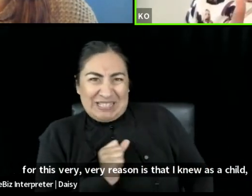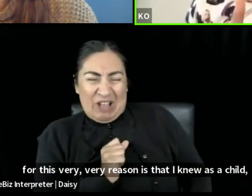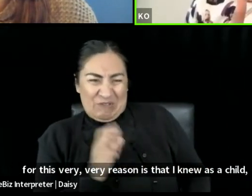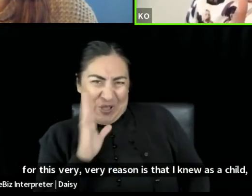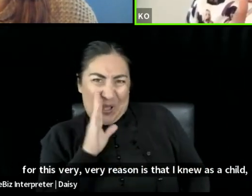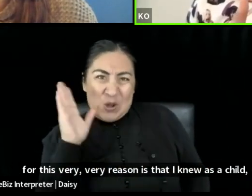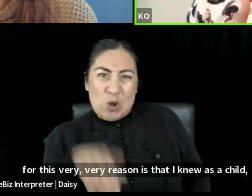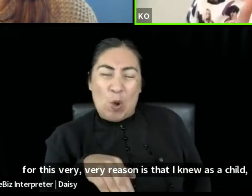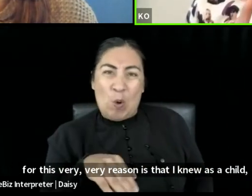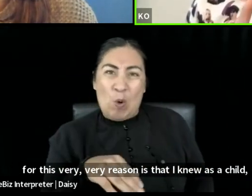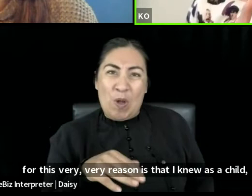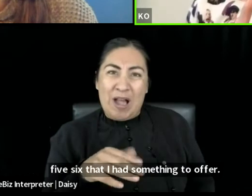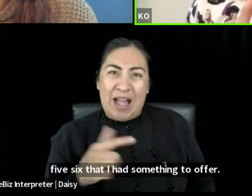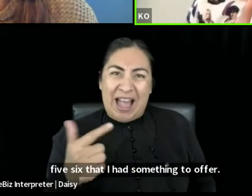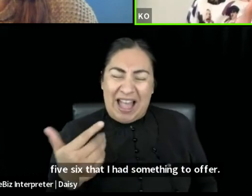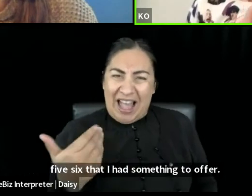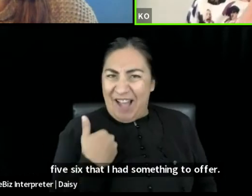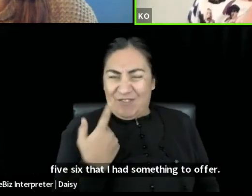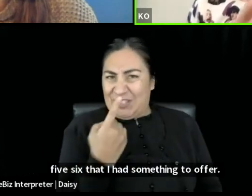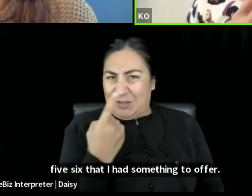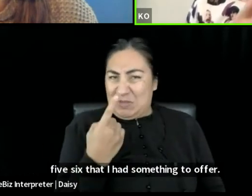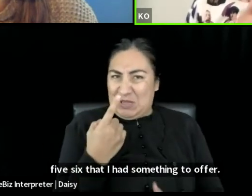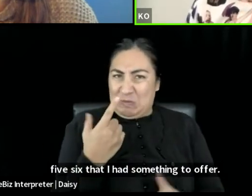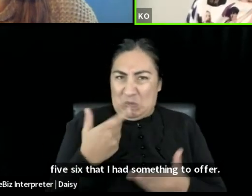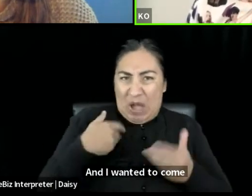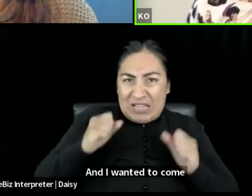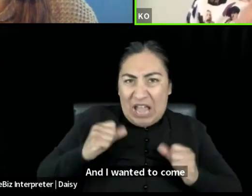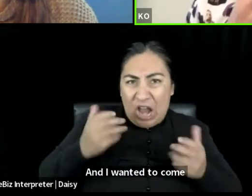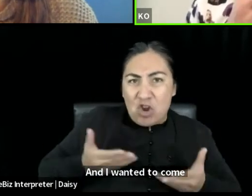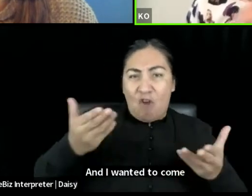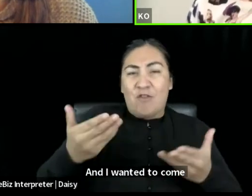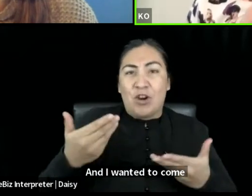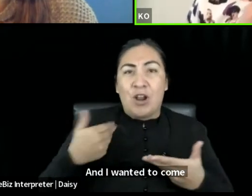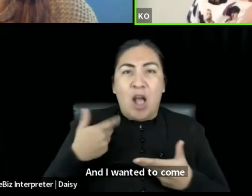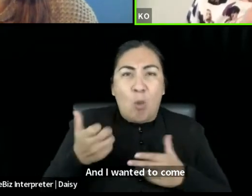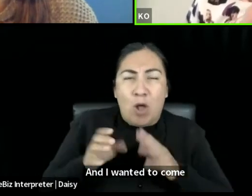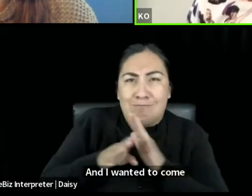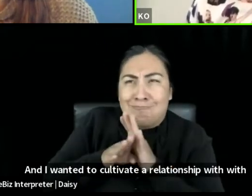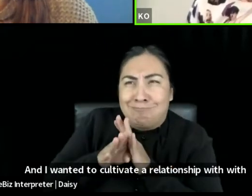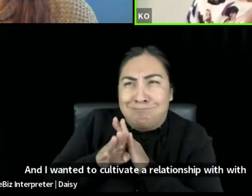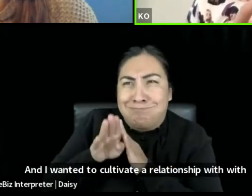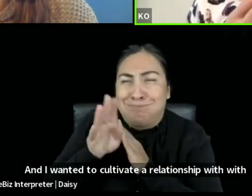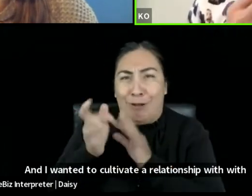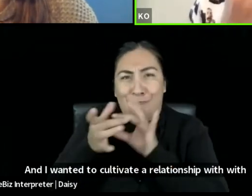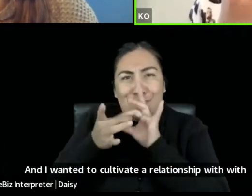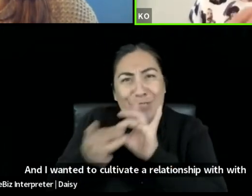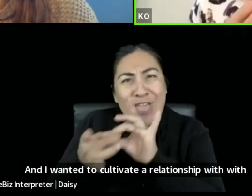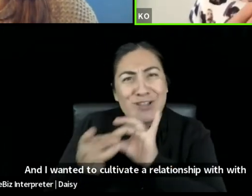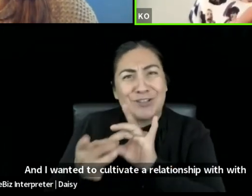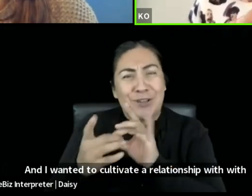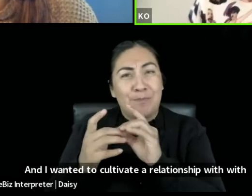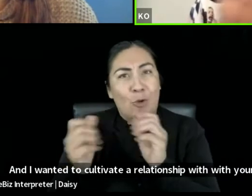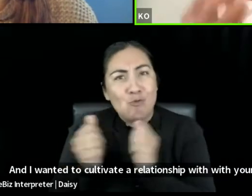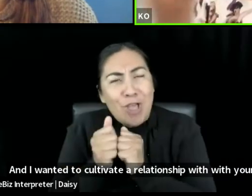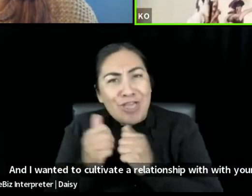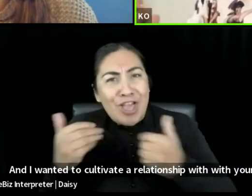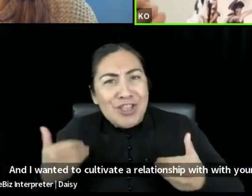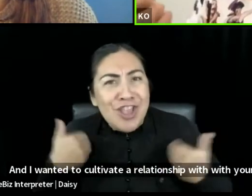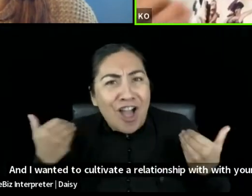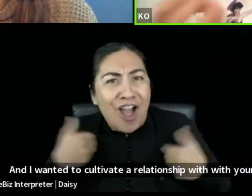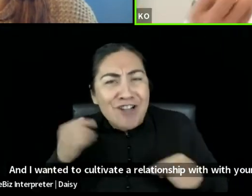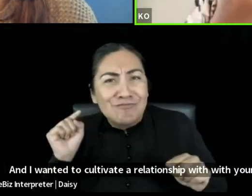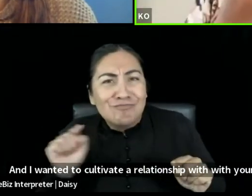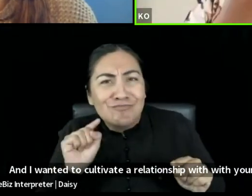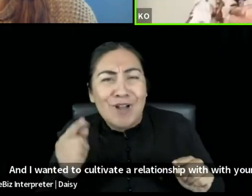wanted to, uh, cultivate a relationship with, with young people. And I wanted to watch them